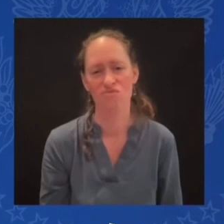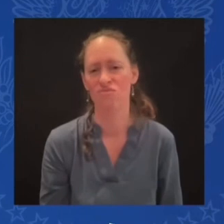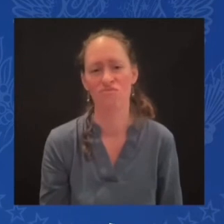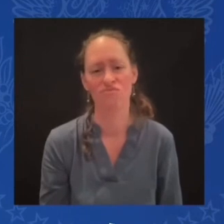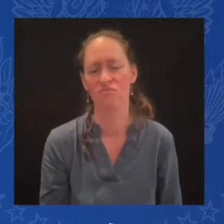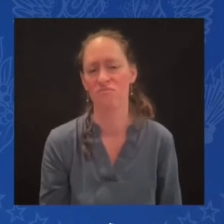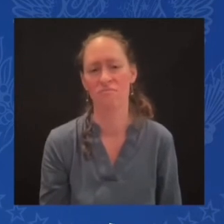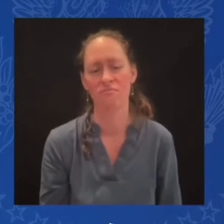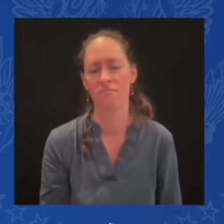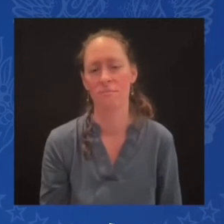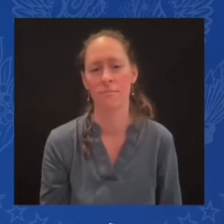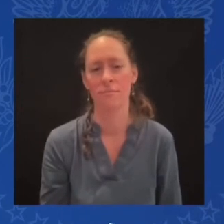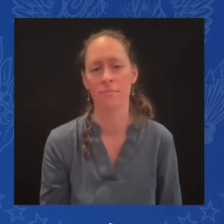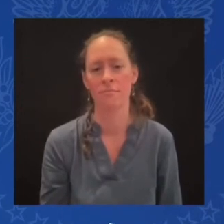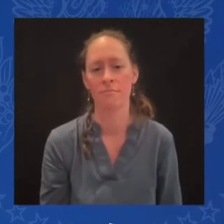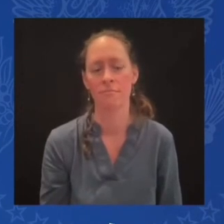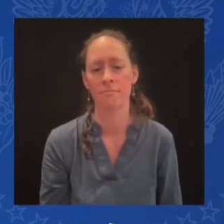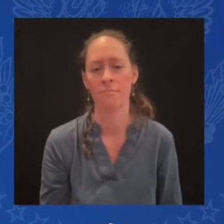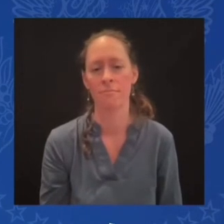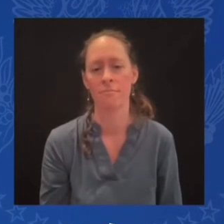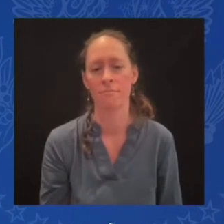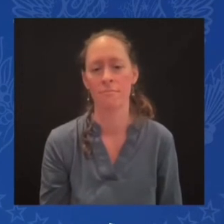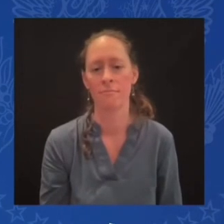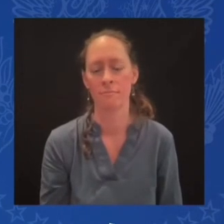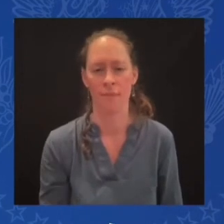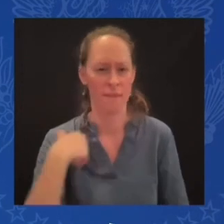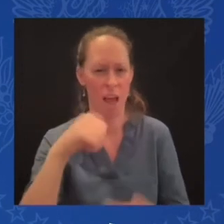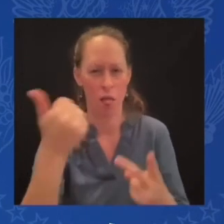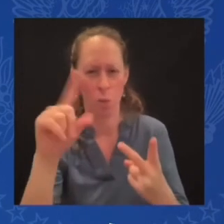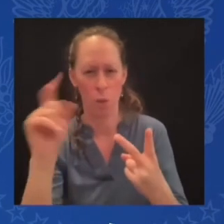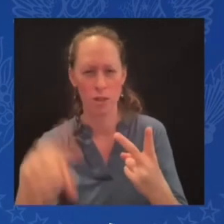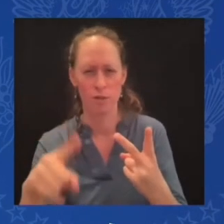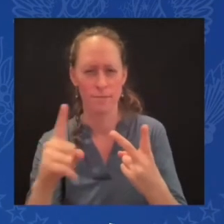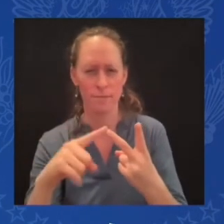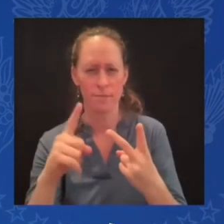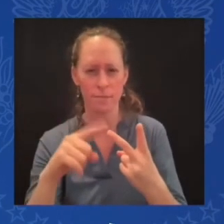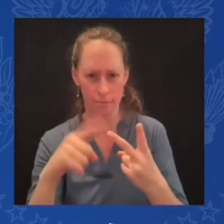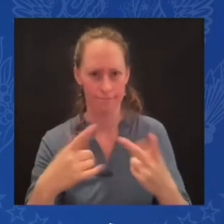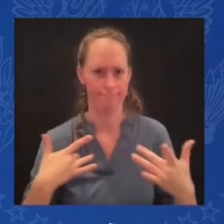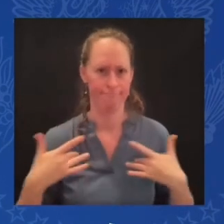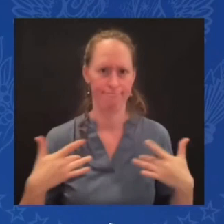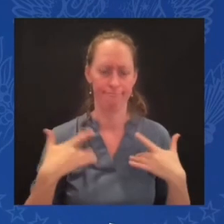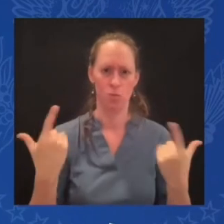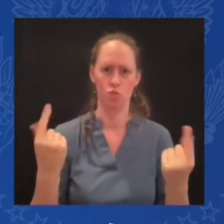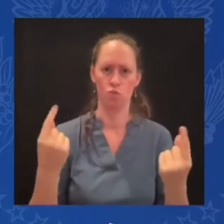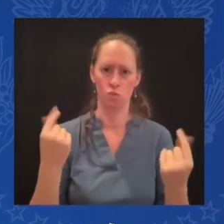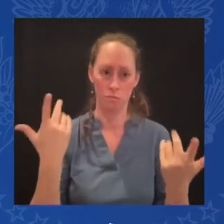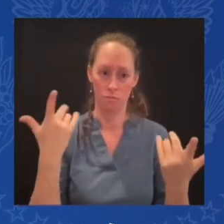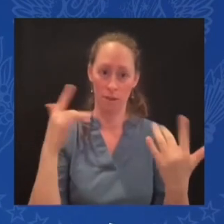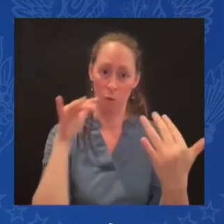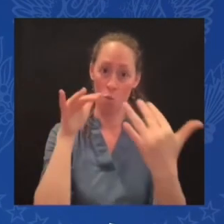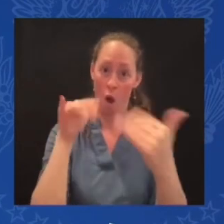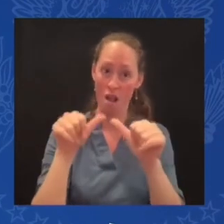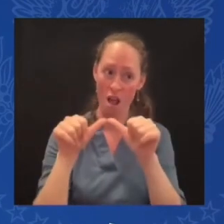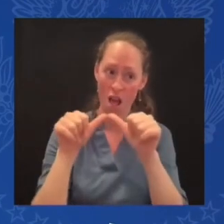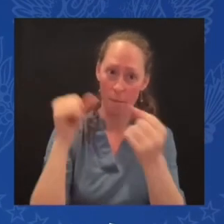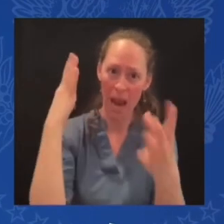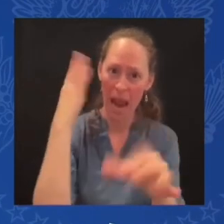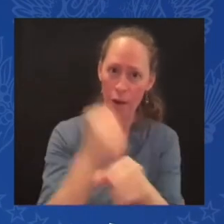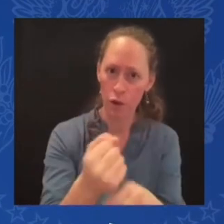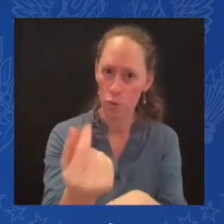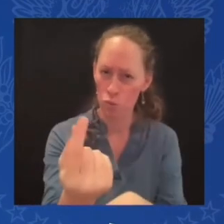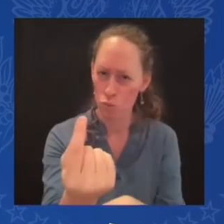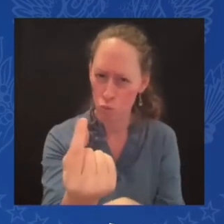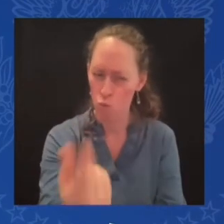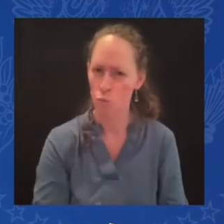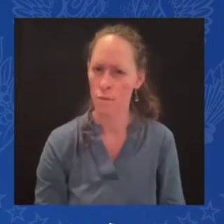Just on the question of our concern about going on for years. Is there a possibility that there's a stalemate in this? The question of whether the